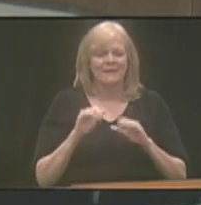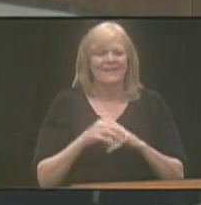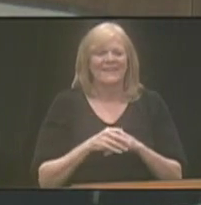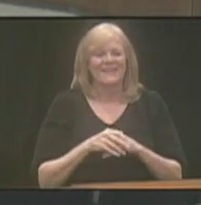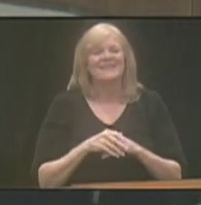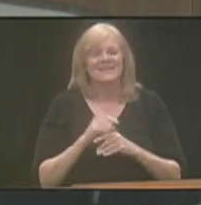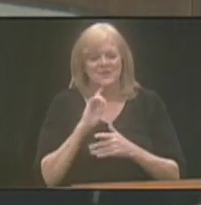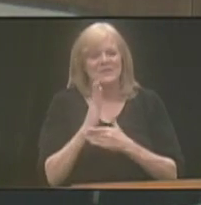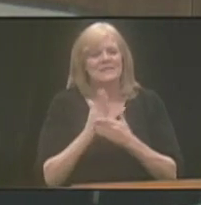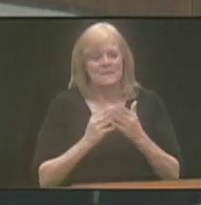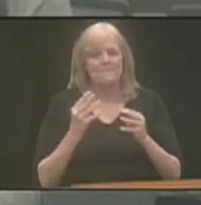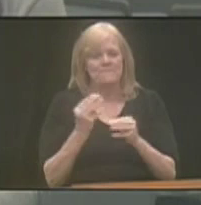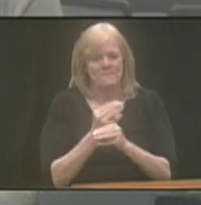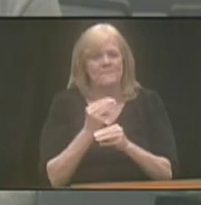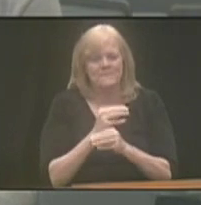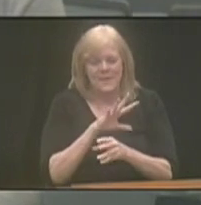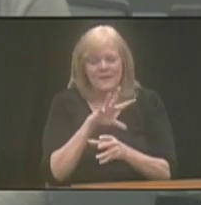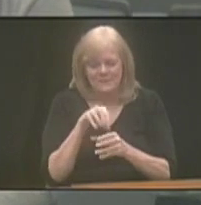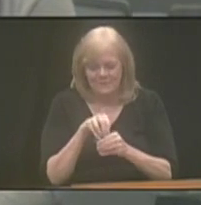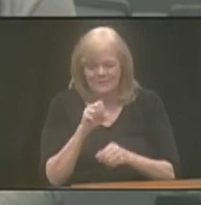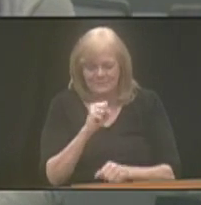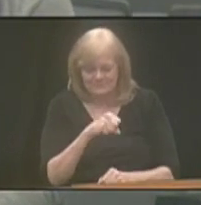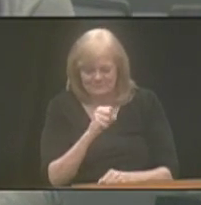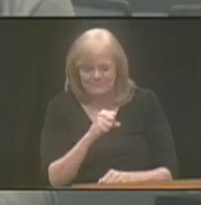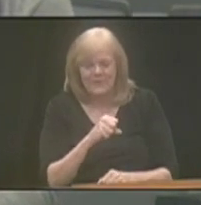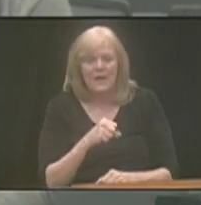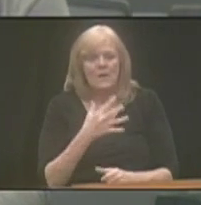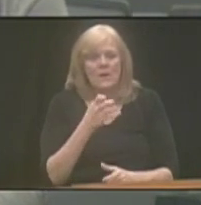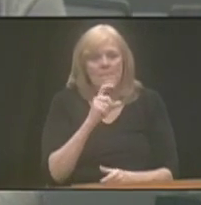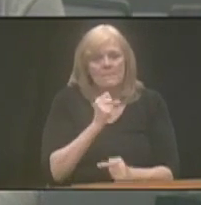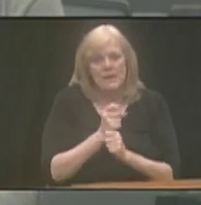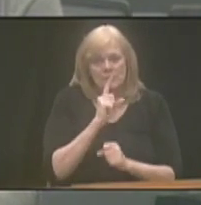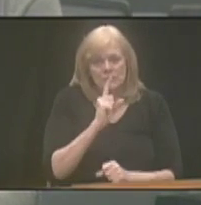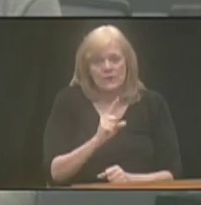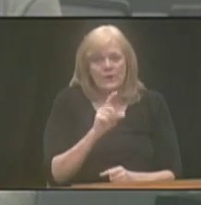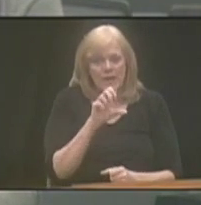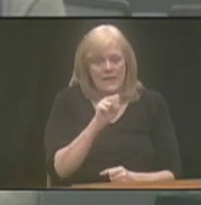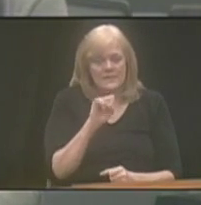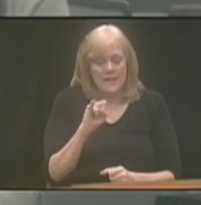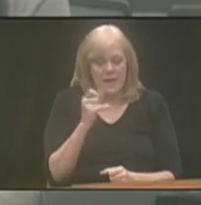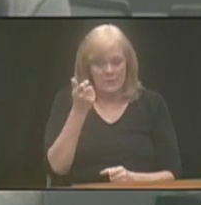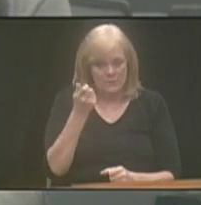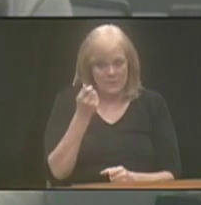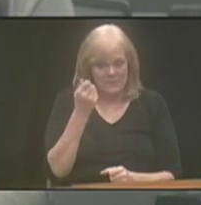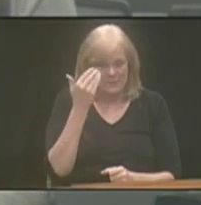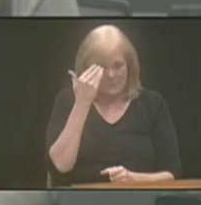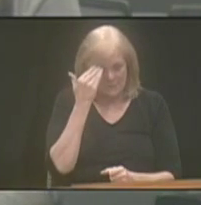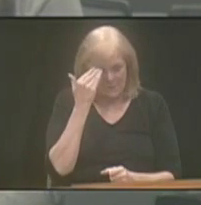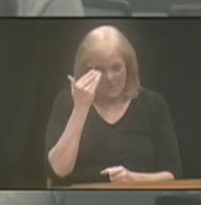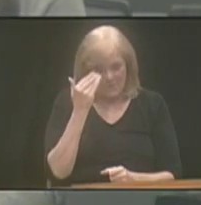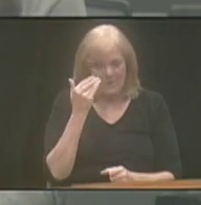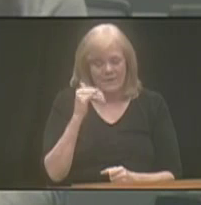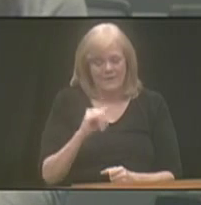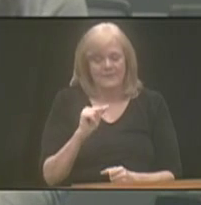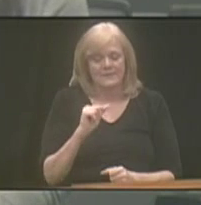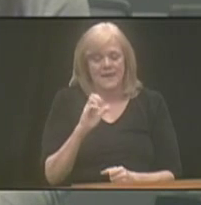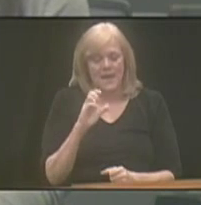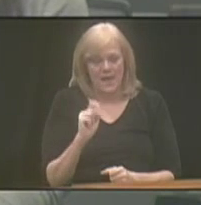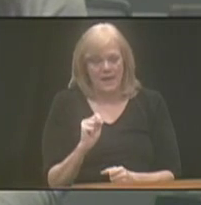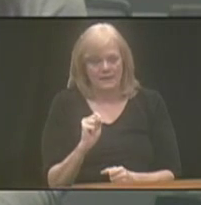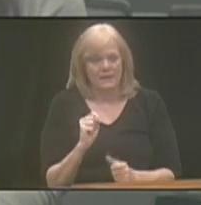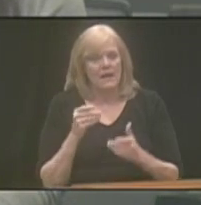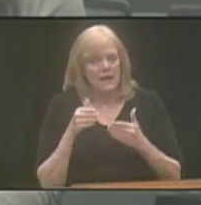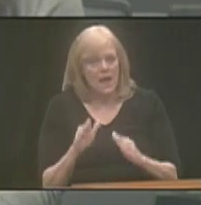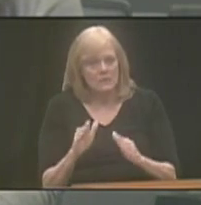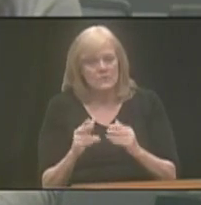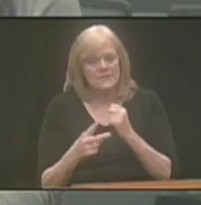involved. Essentially, what I want to make sure SSI recipients understand is, though this act allows them to